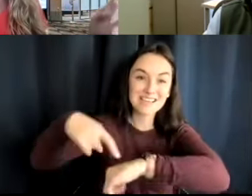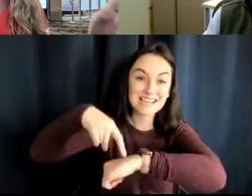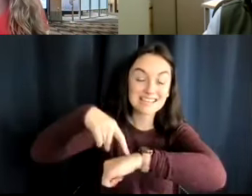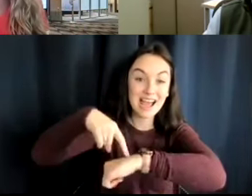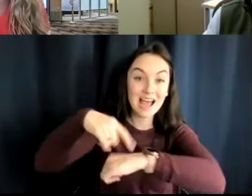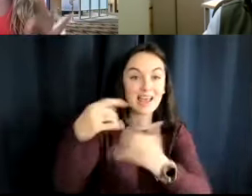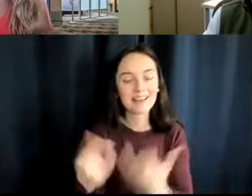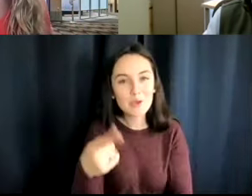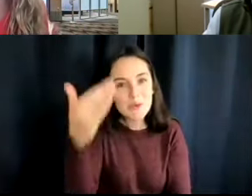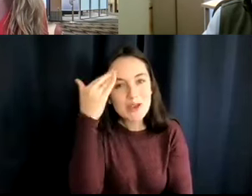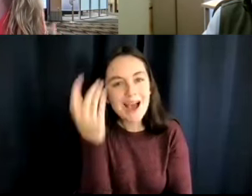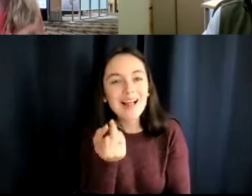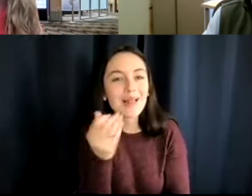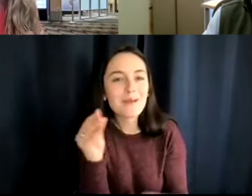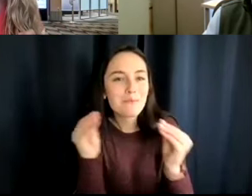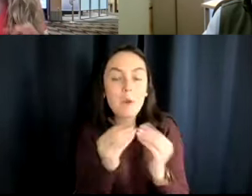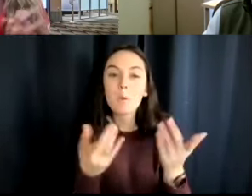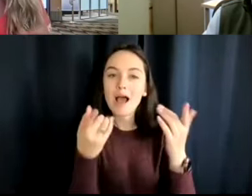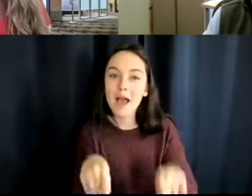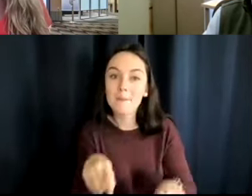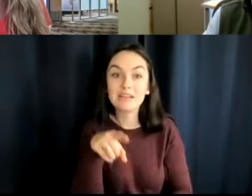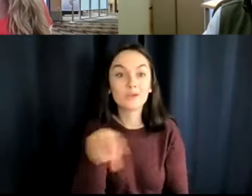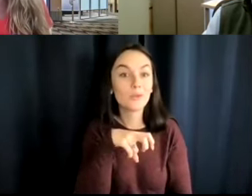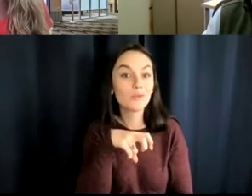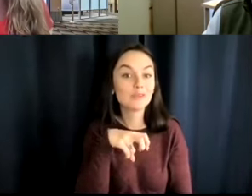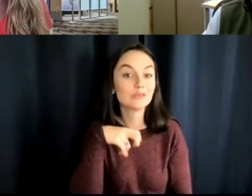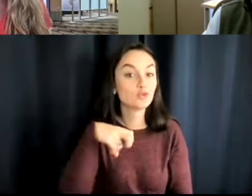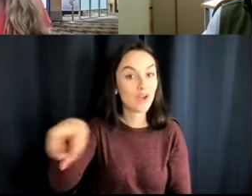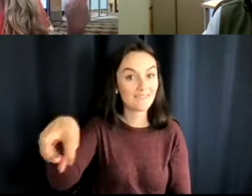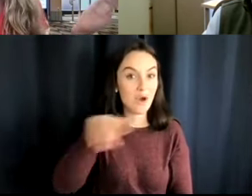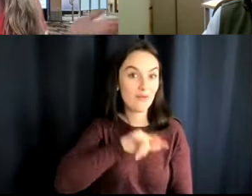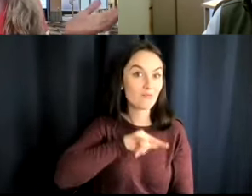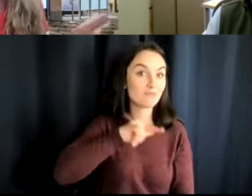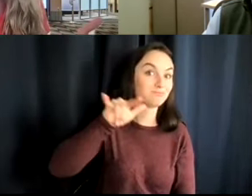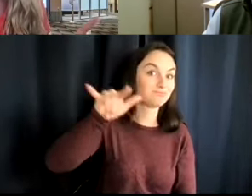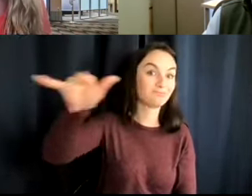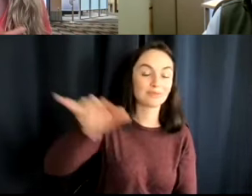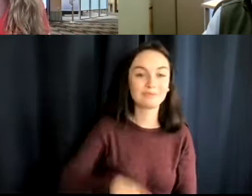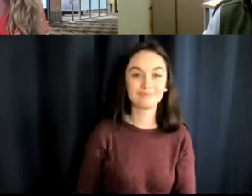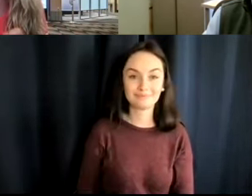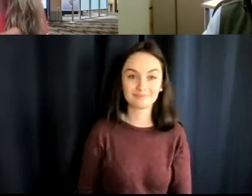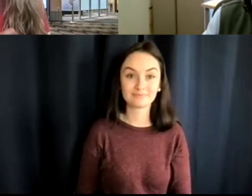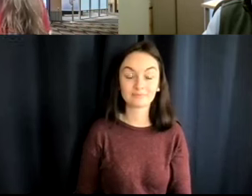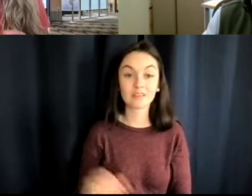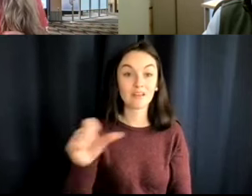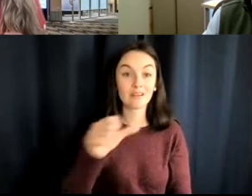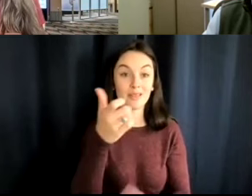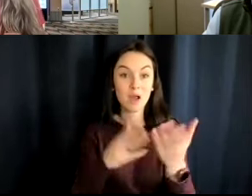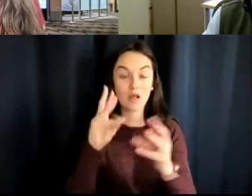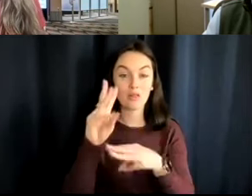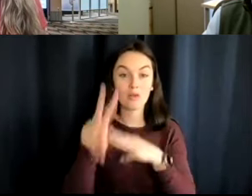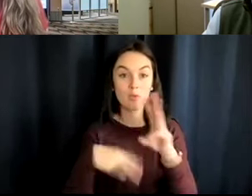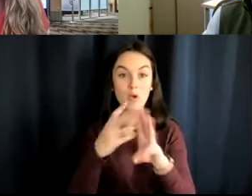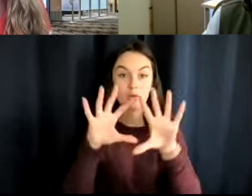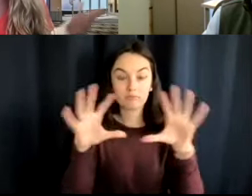a little bit more about what will happen one day when you eventually get to fly to another part of the world. And I just read this morning